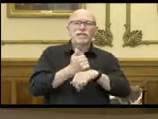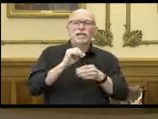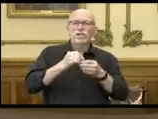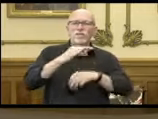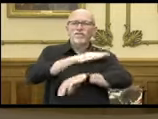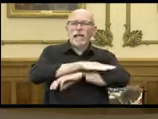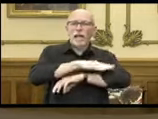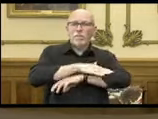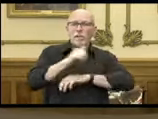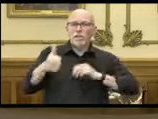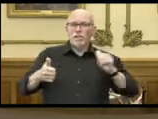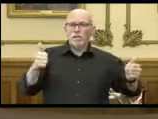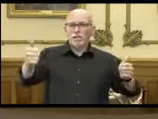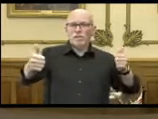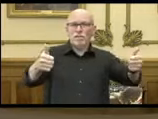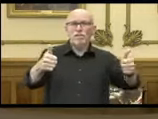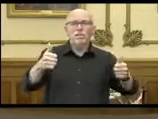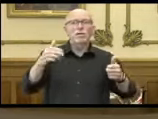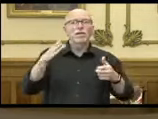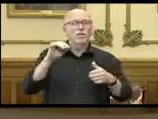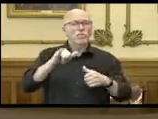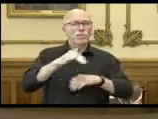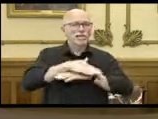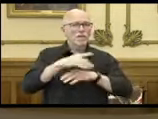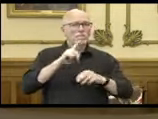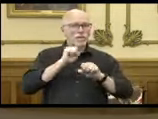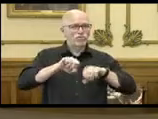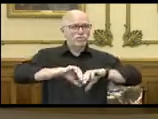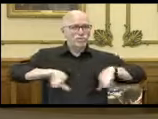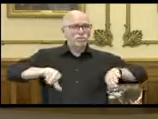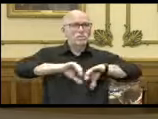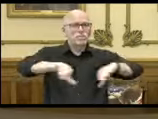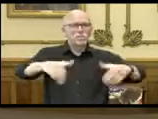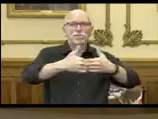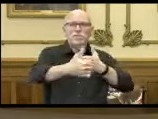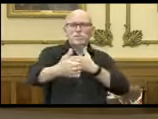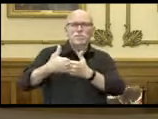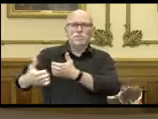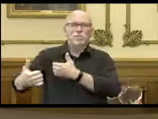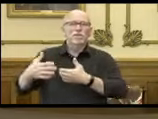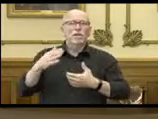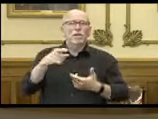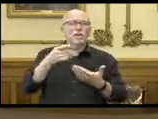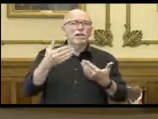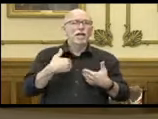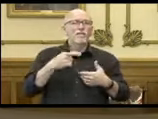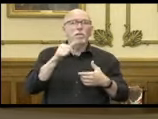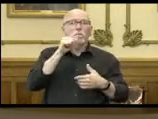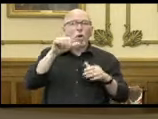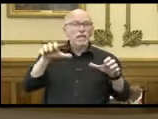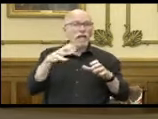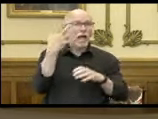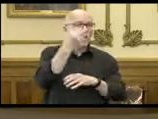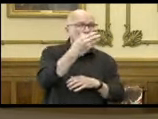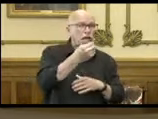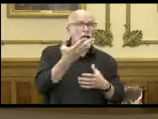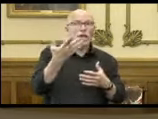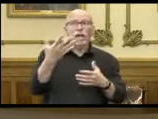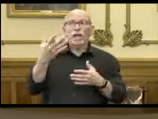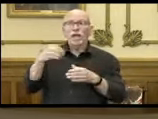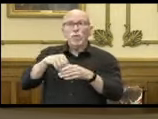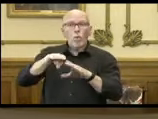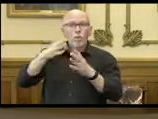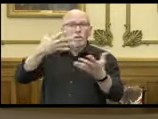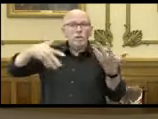tables and table service and those tables are socially distanced and otherwise maybe a lot of the bar activity is outside on the street in the open